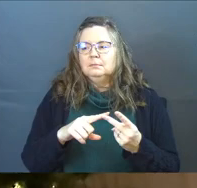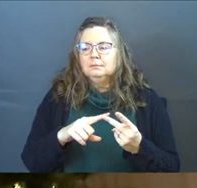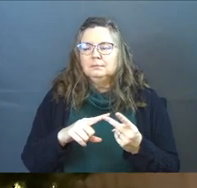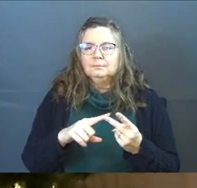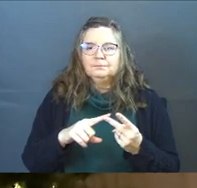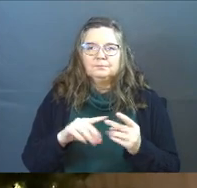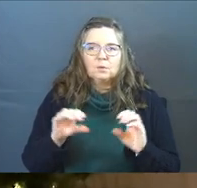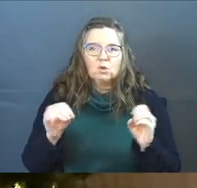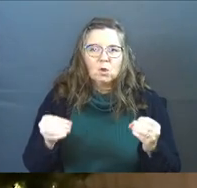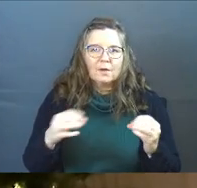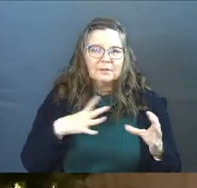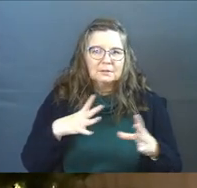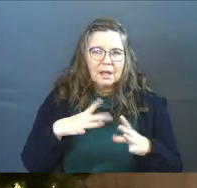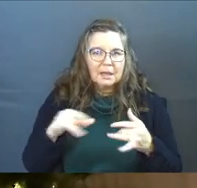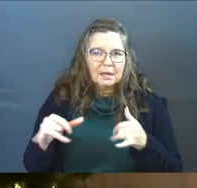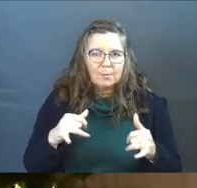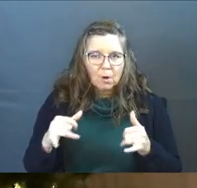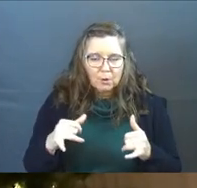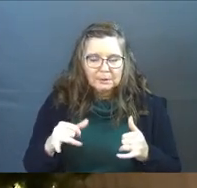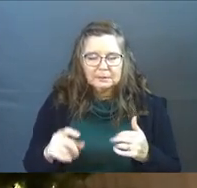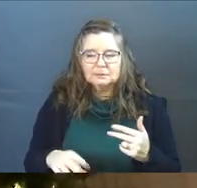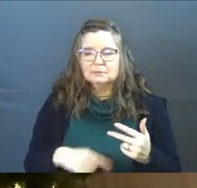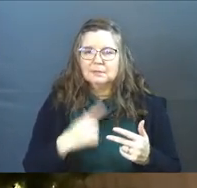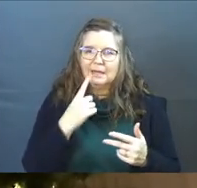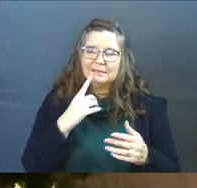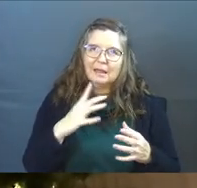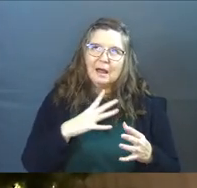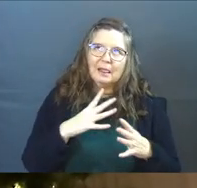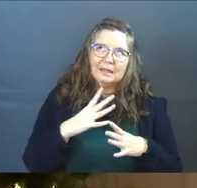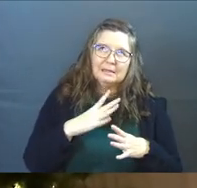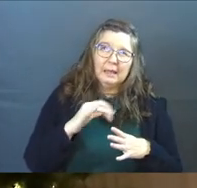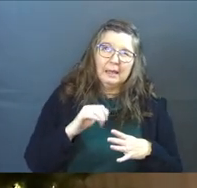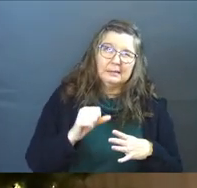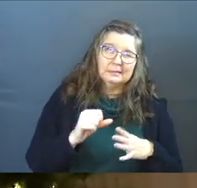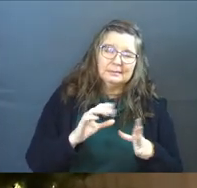The office holiday parties you're headed into. I said holiday.